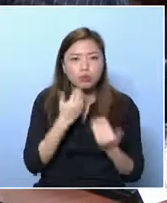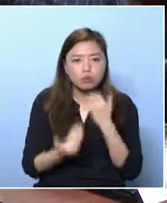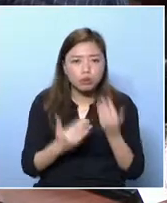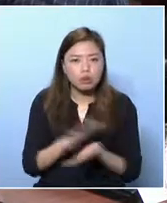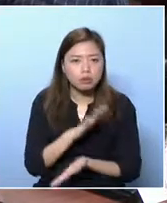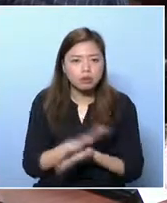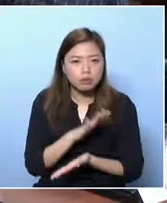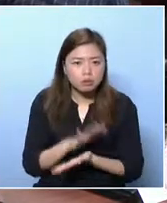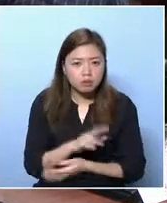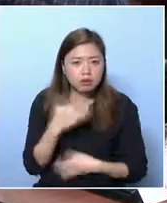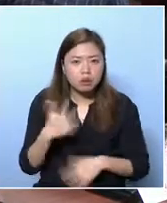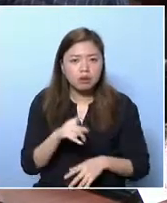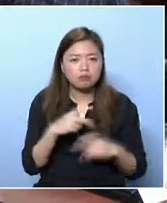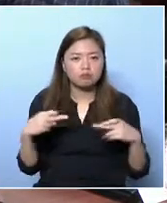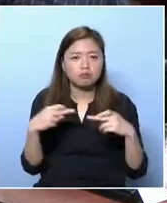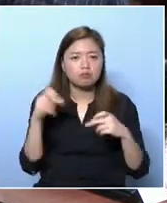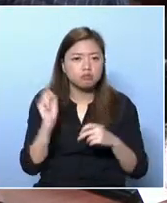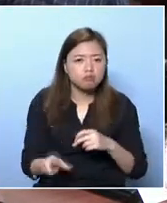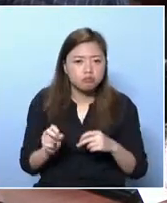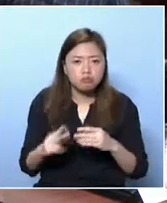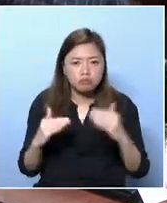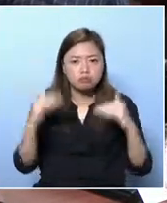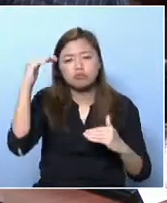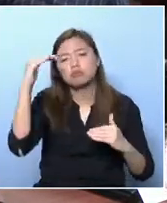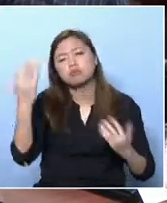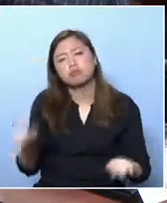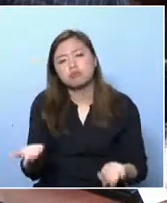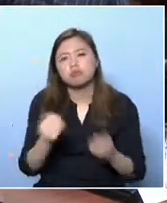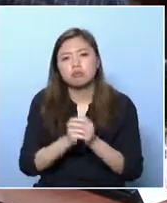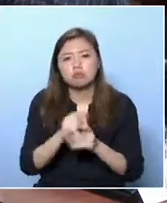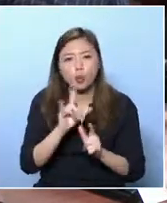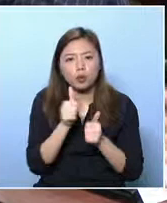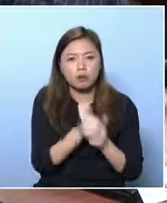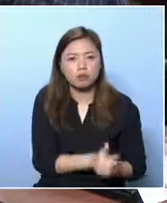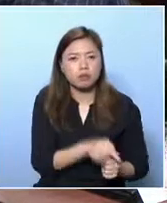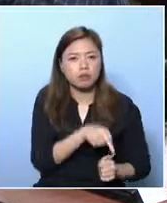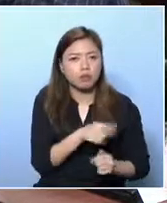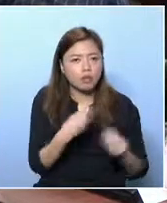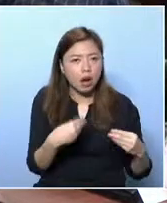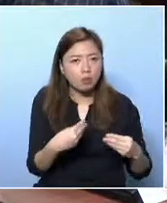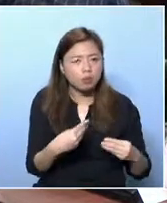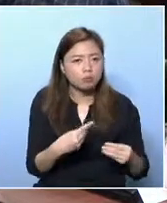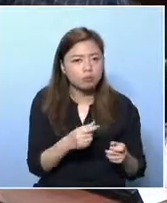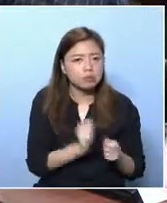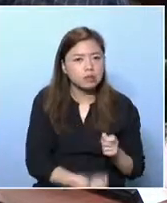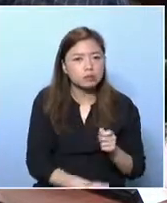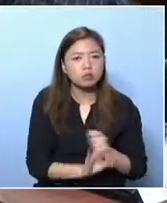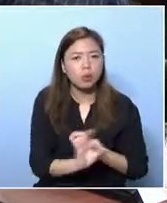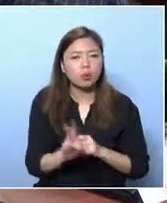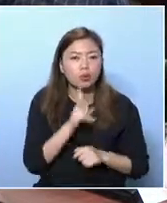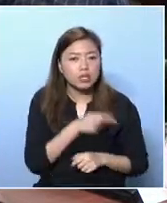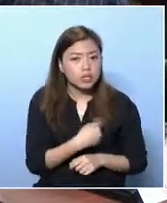community. But these families have been asking for more to be given and present. There is still a big gap.